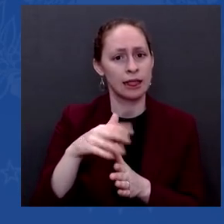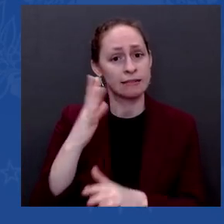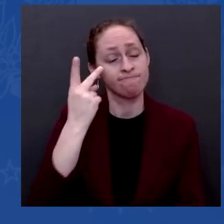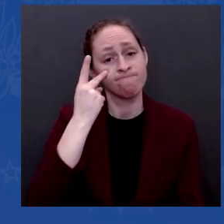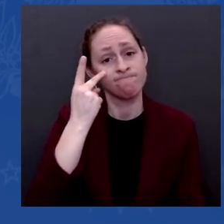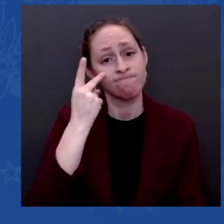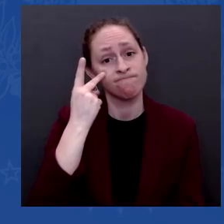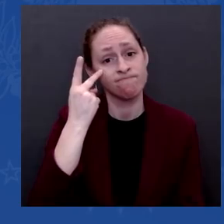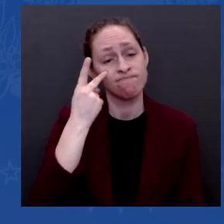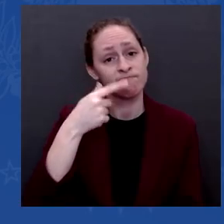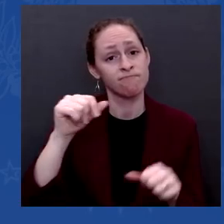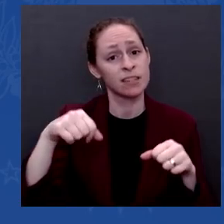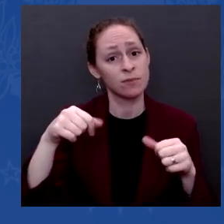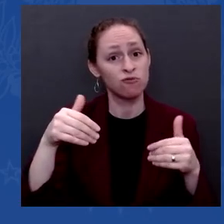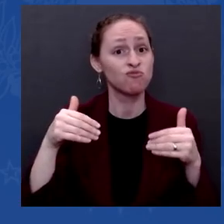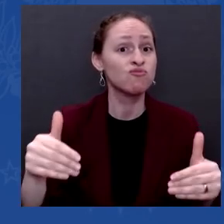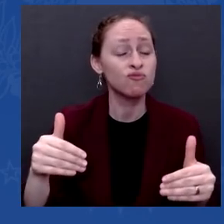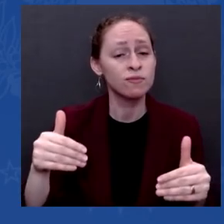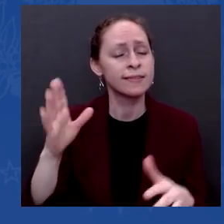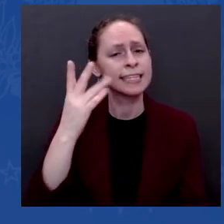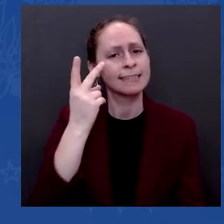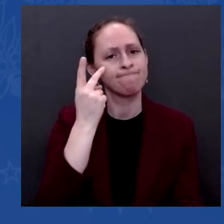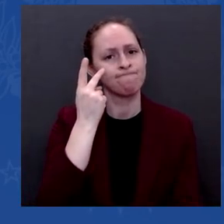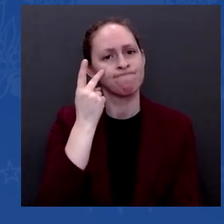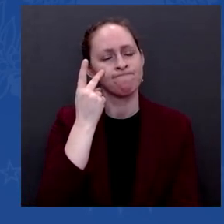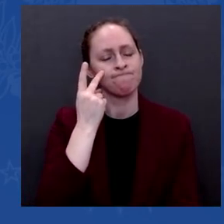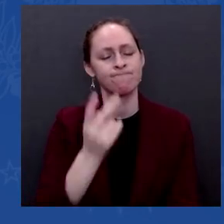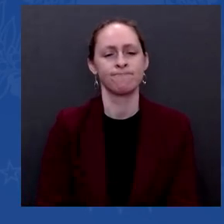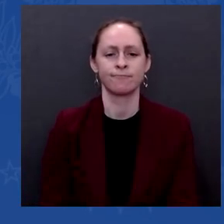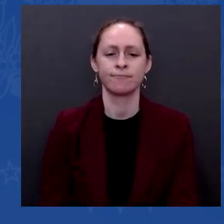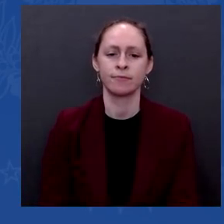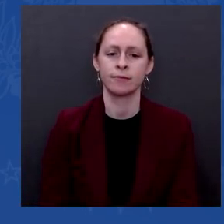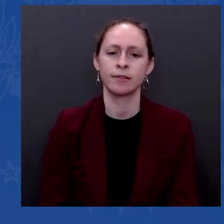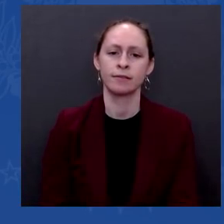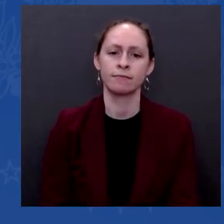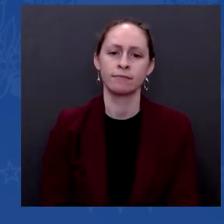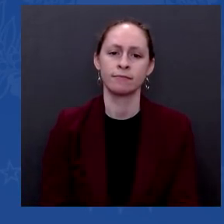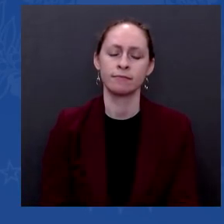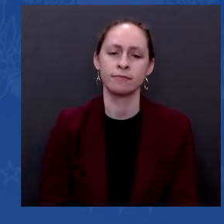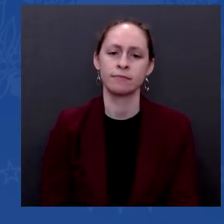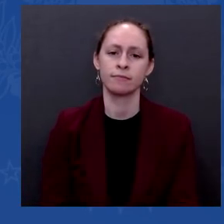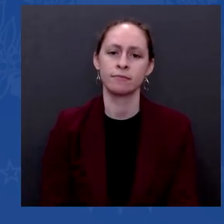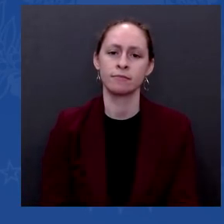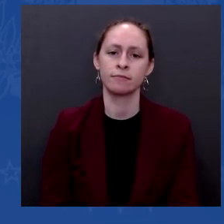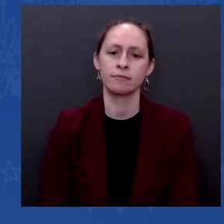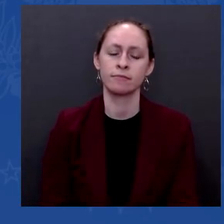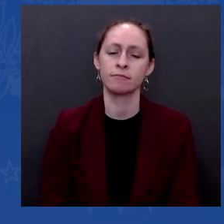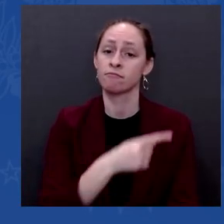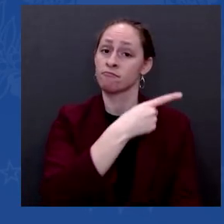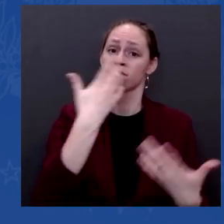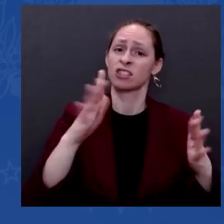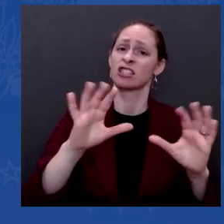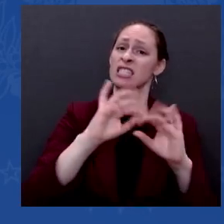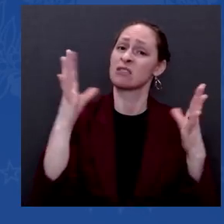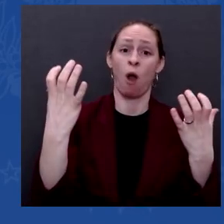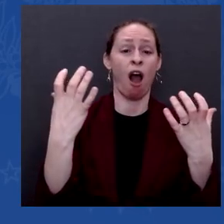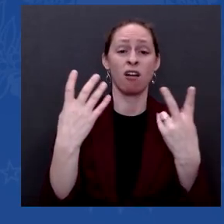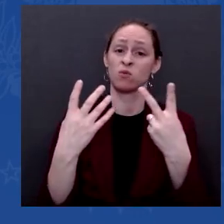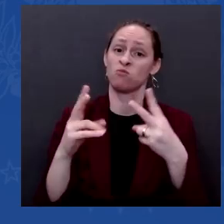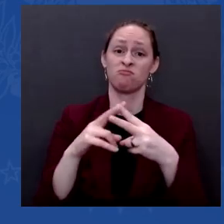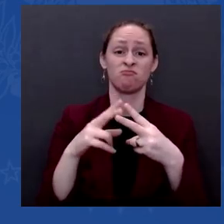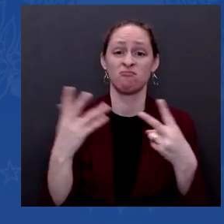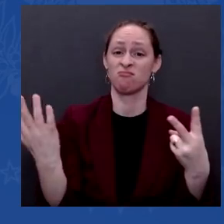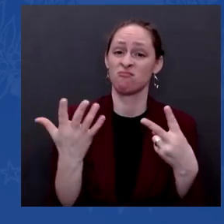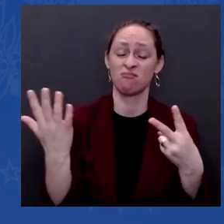to him, the two things he said to me that he wants, guarantees him. One is Ukraine will never be part of NATO.